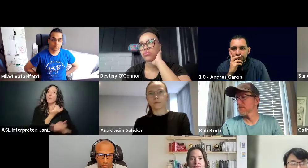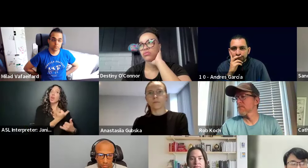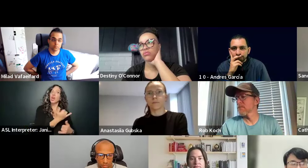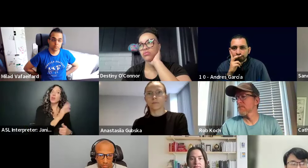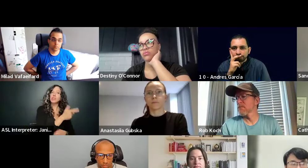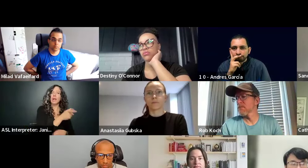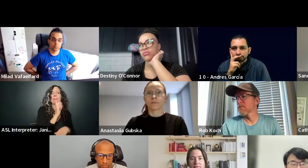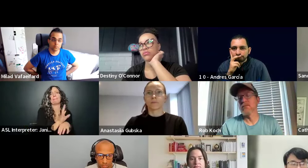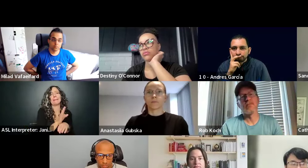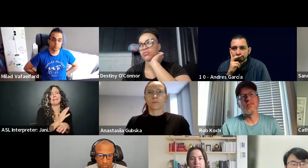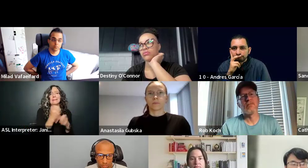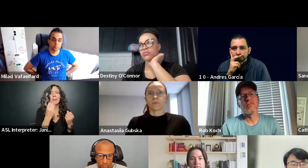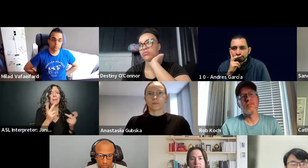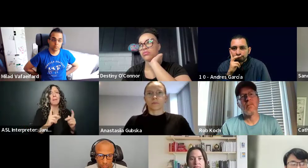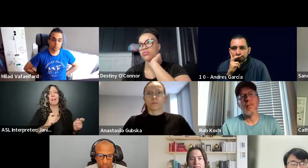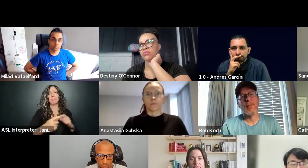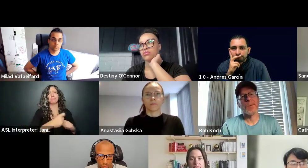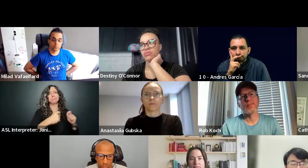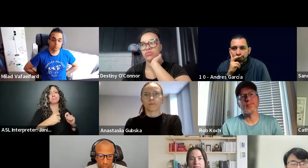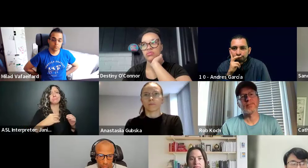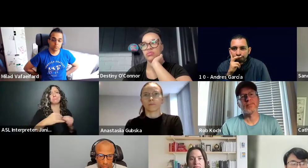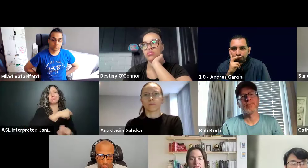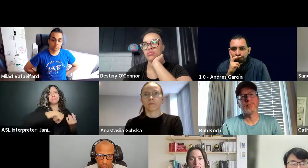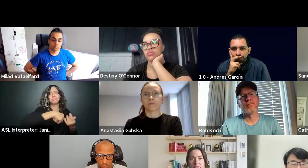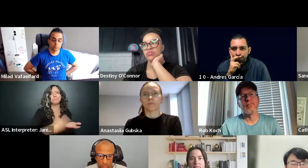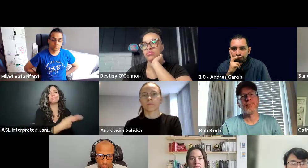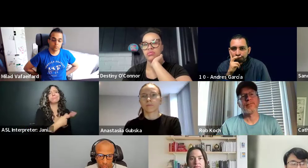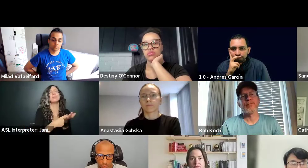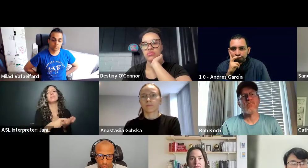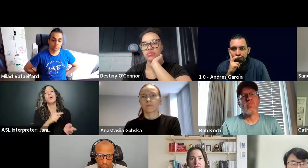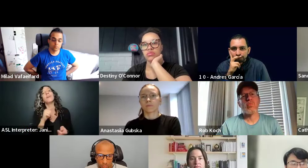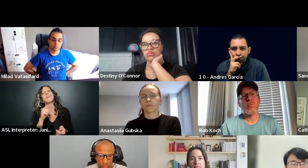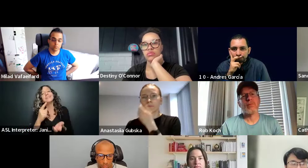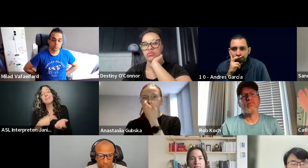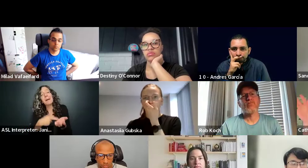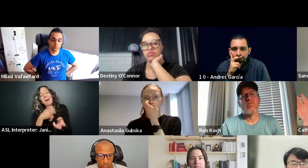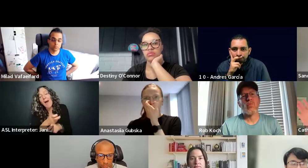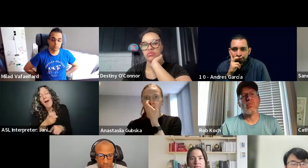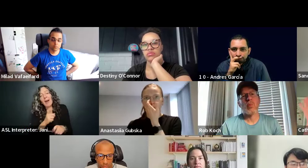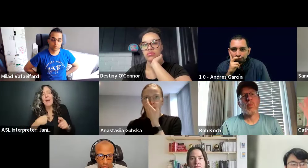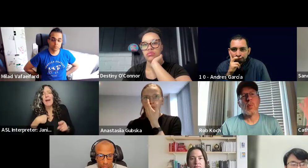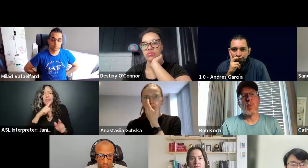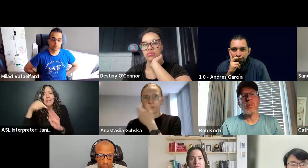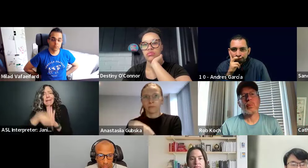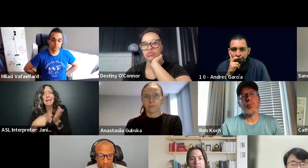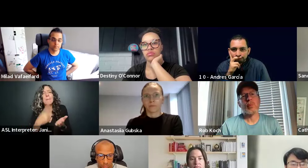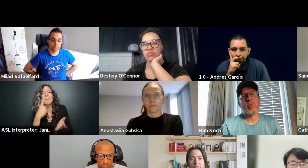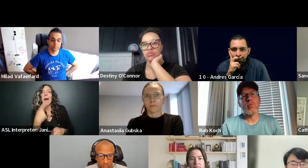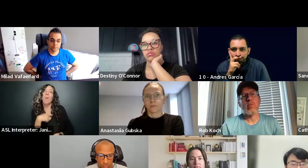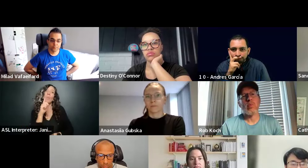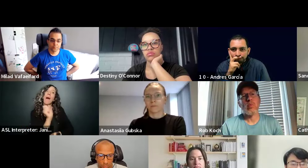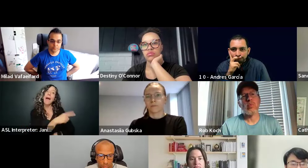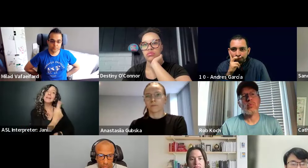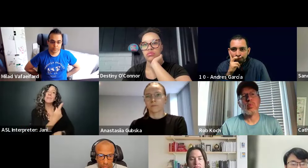it's very difficult to have a focused discussion, because like, you ask a question, and then people post things about excitement. So it's like,